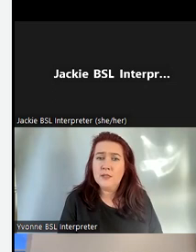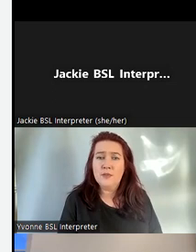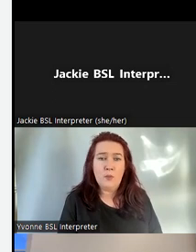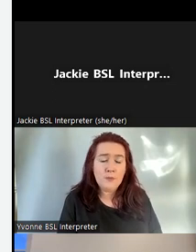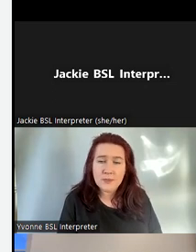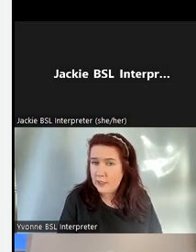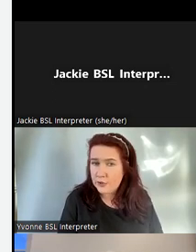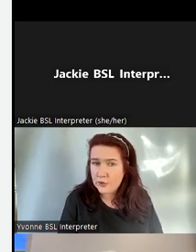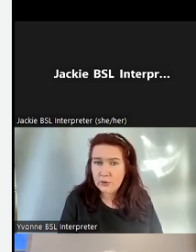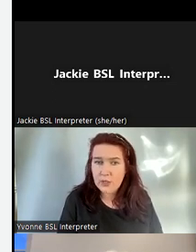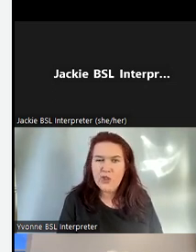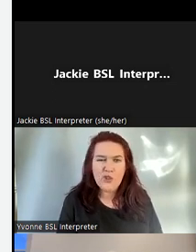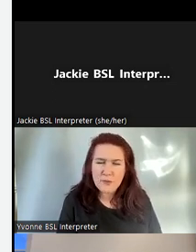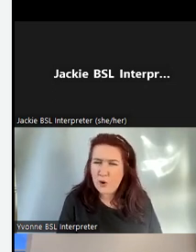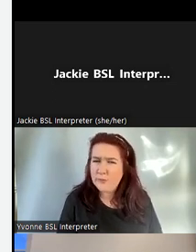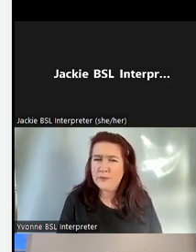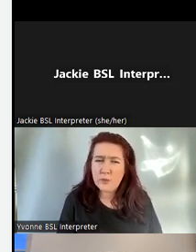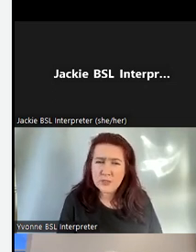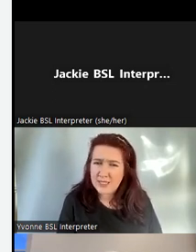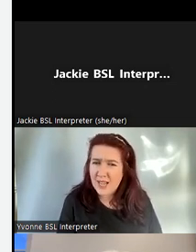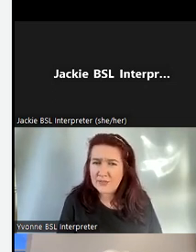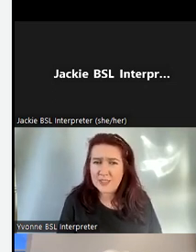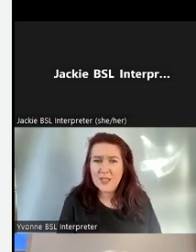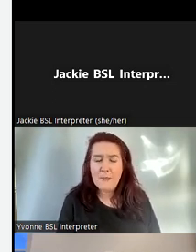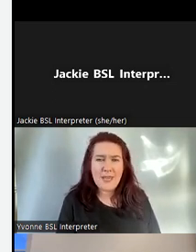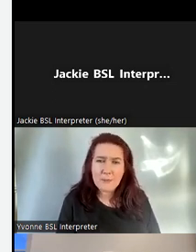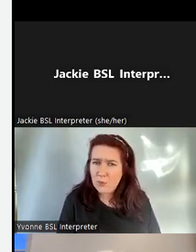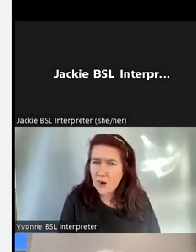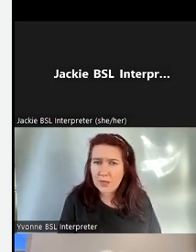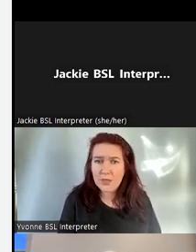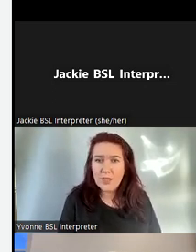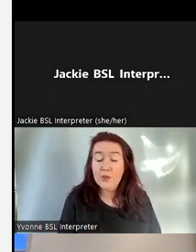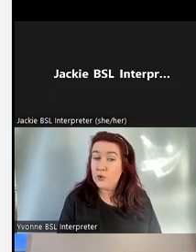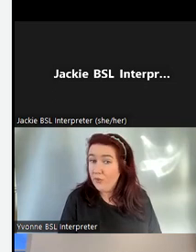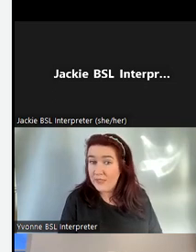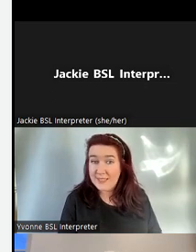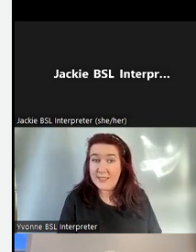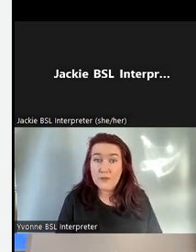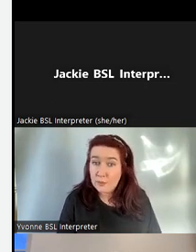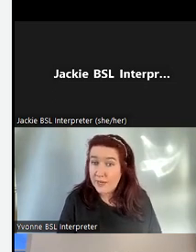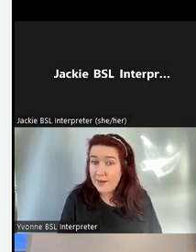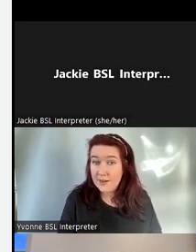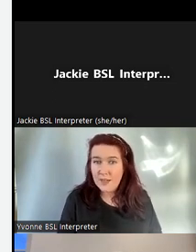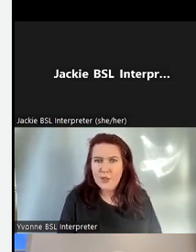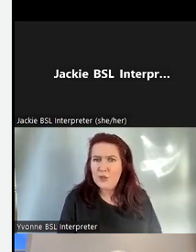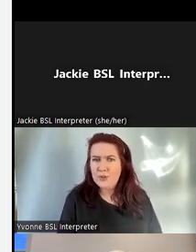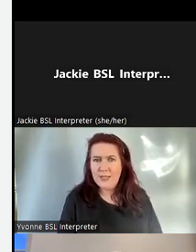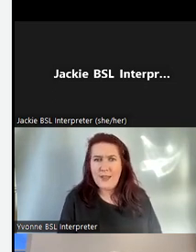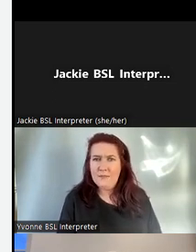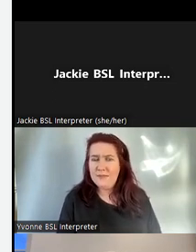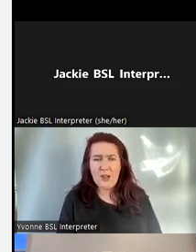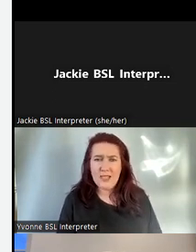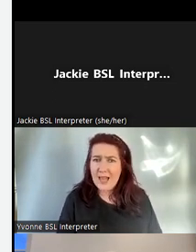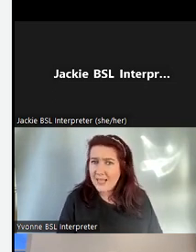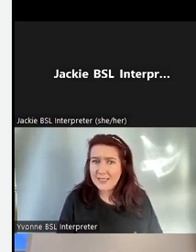of items from one particular school. Uniforms, photographs, paperwork, trophies, silverware, know,